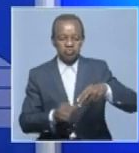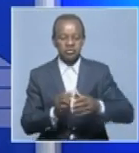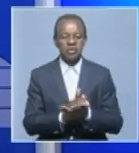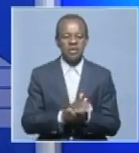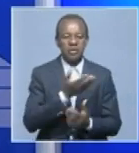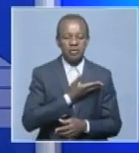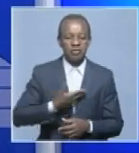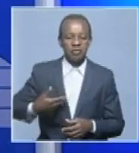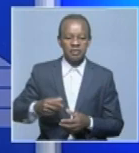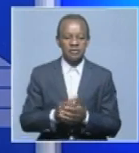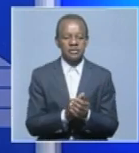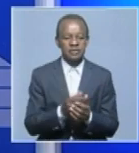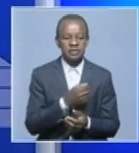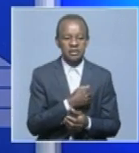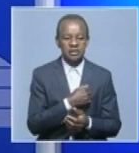status quo?